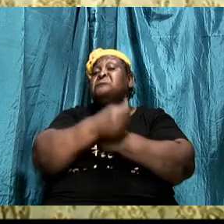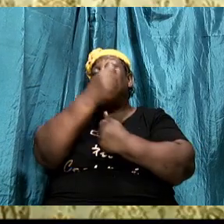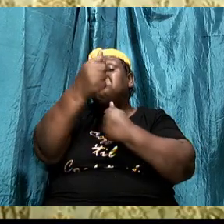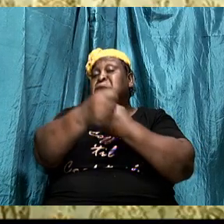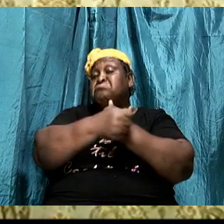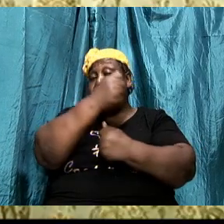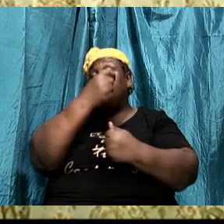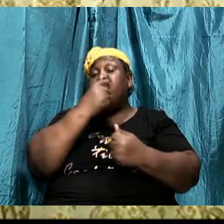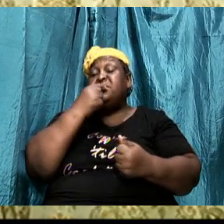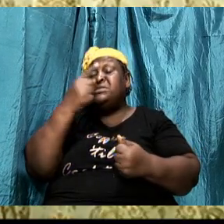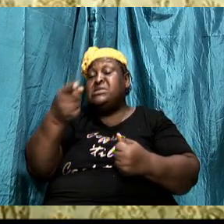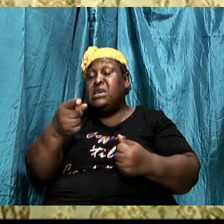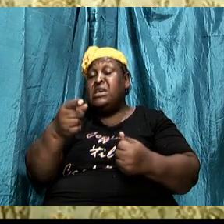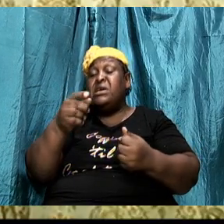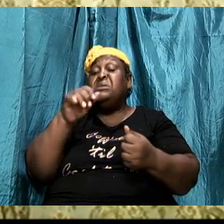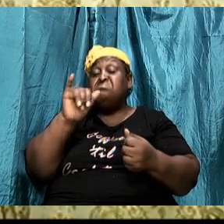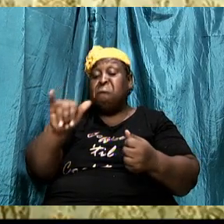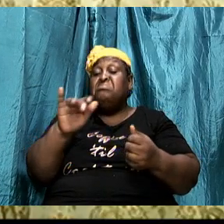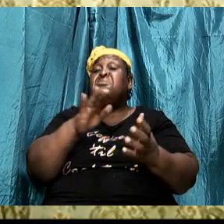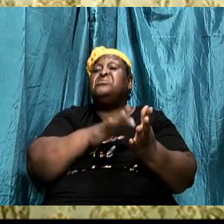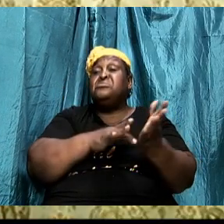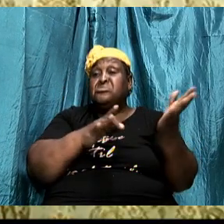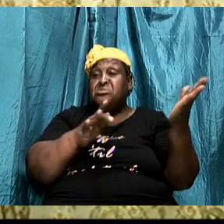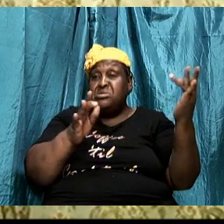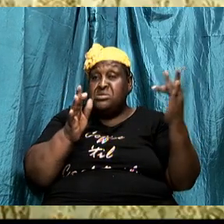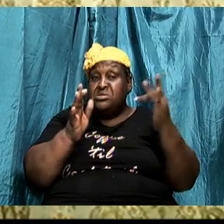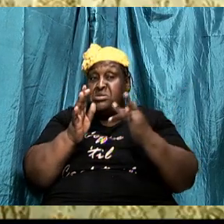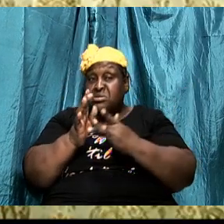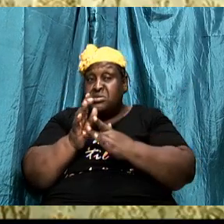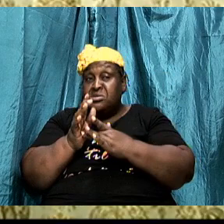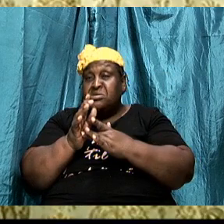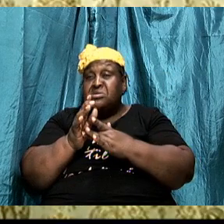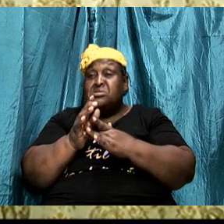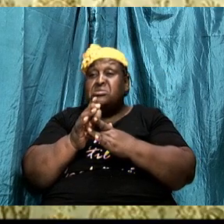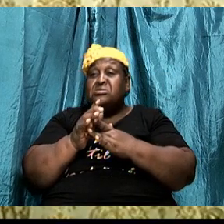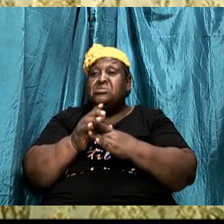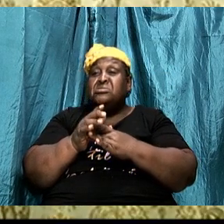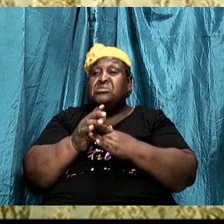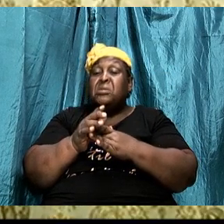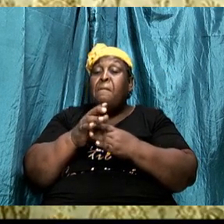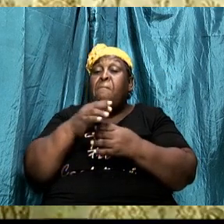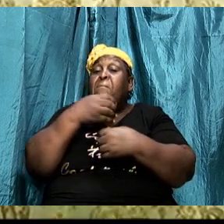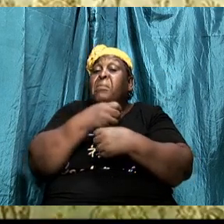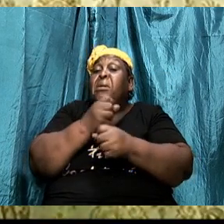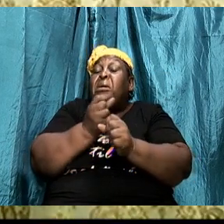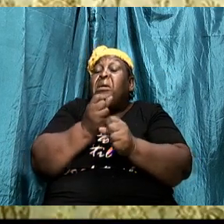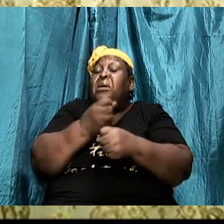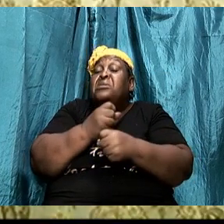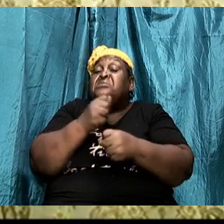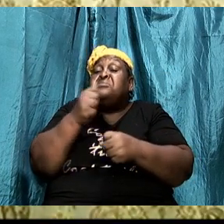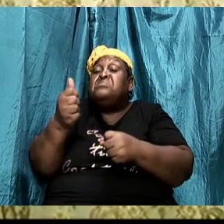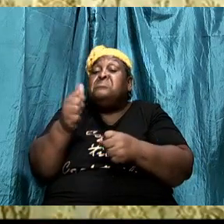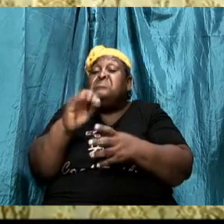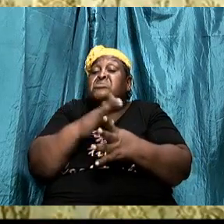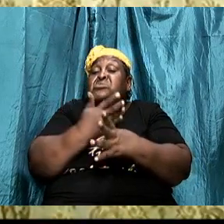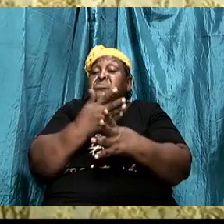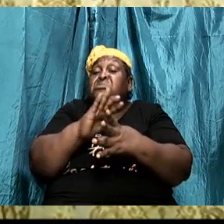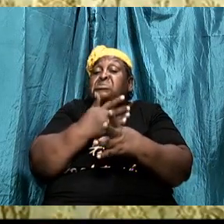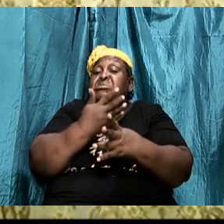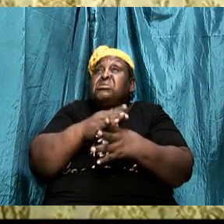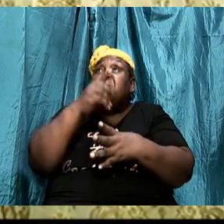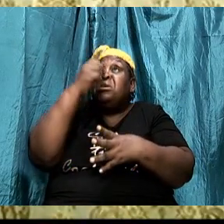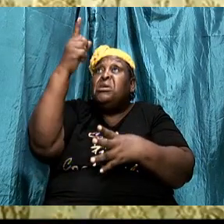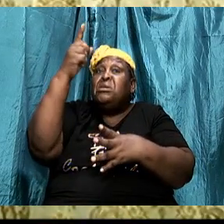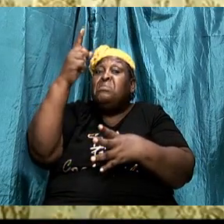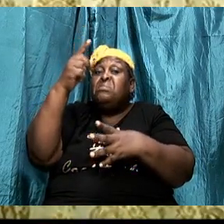contrasts himself between him and the thief. So it's